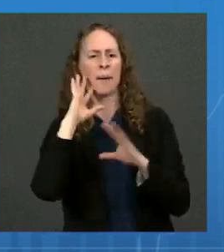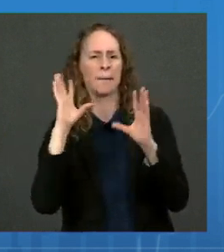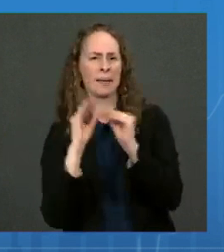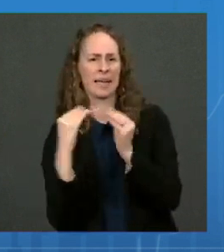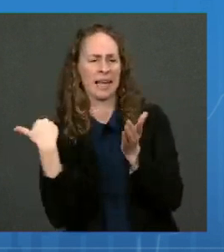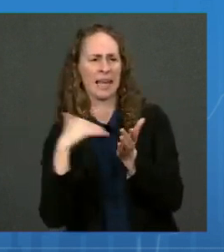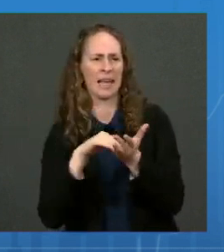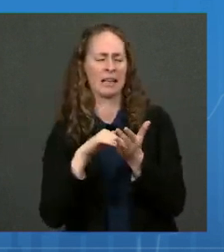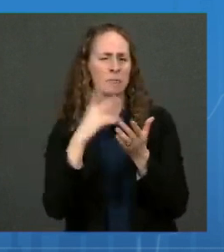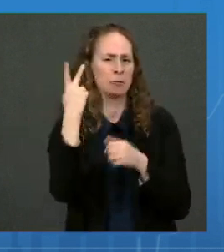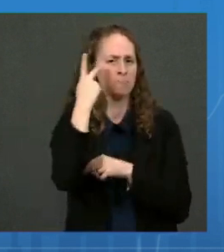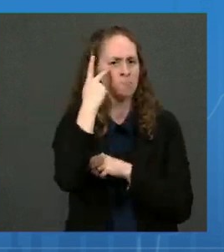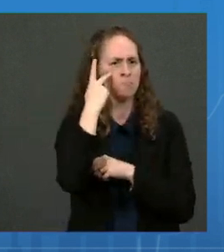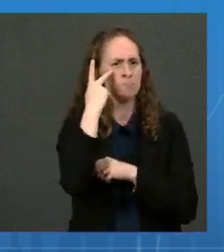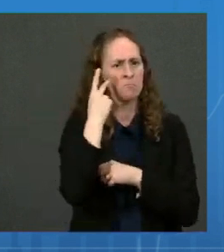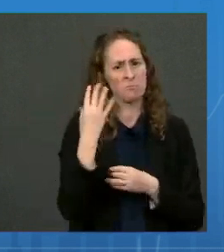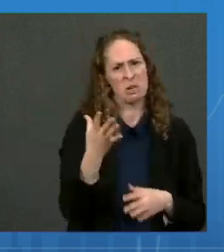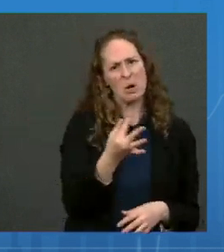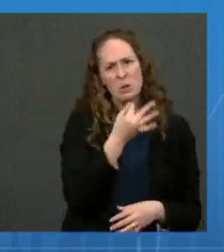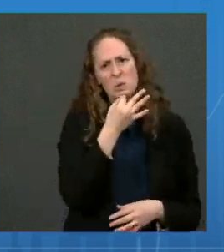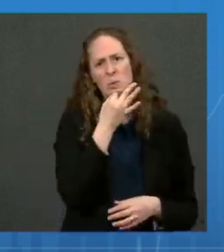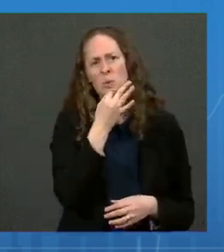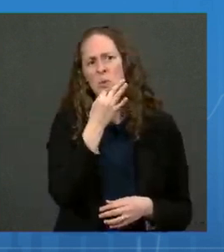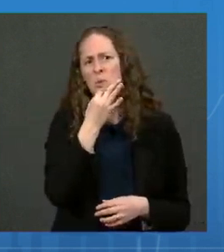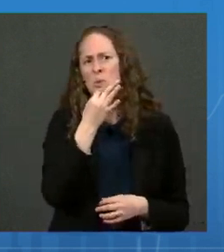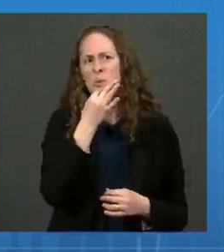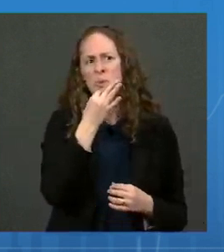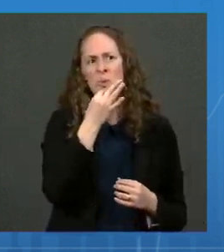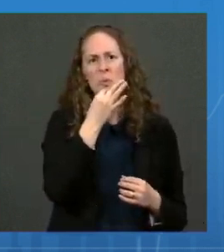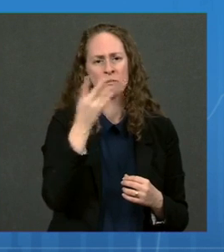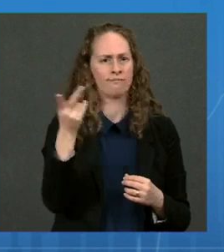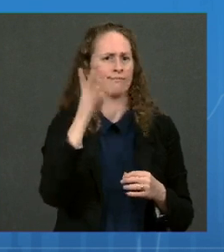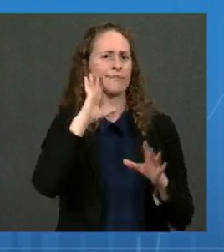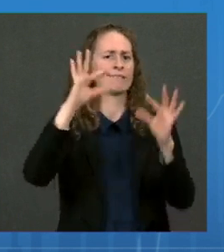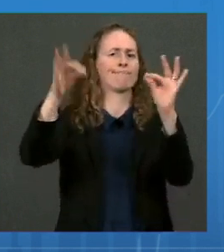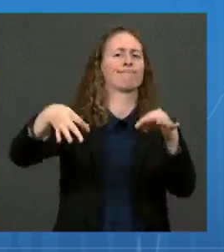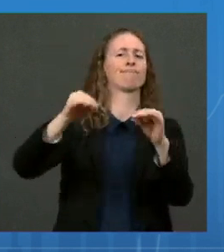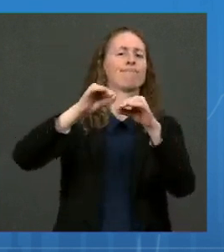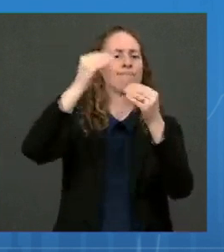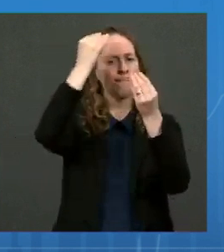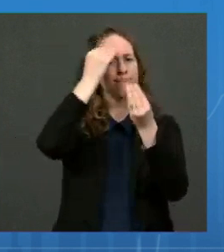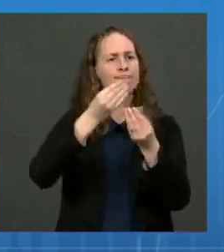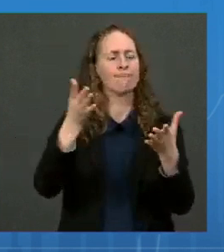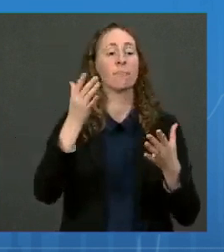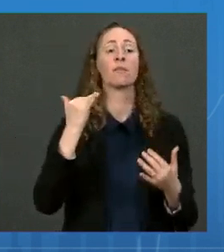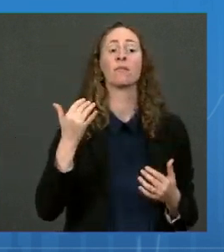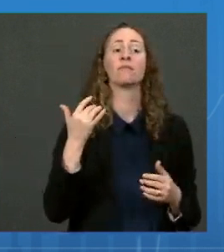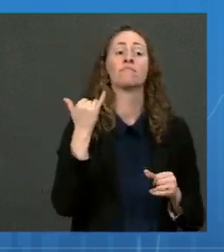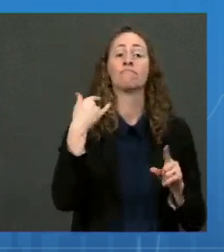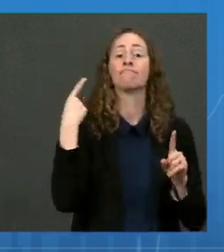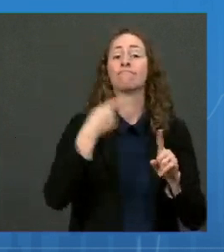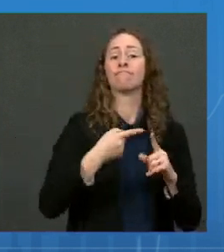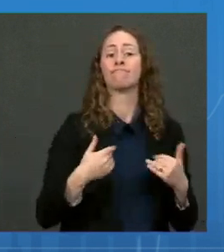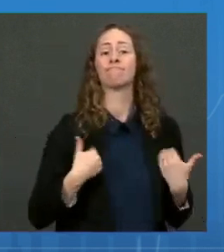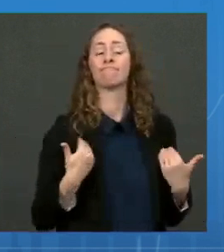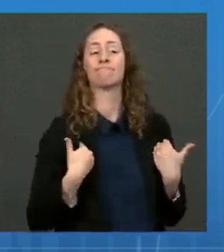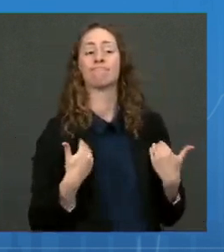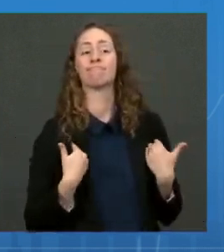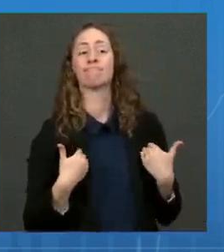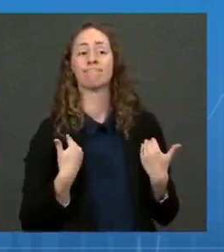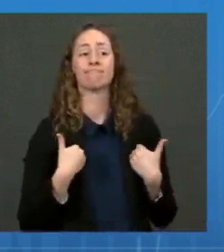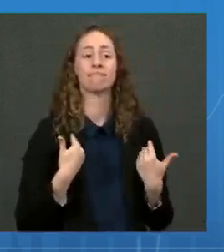very soon afterward. Then, regarding pediatric vaccines, VRBPAC will meet beginning on October 26th,